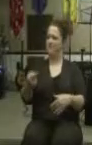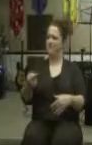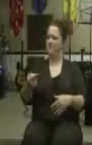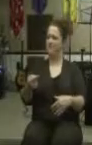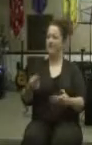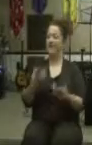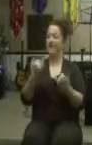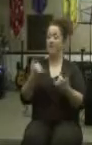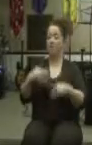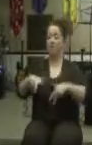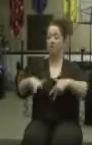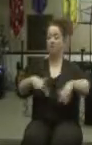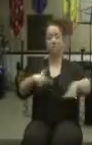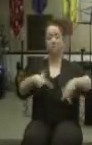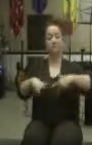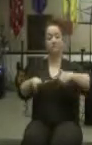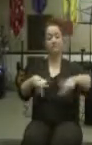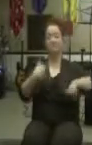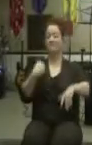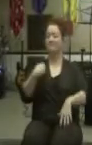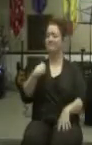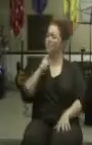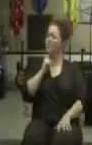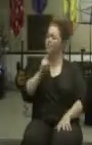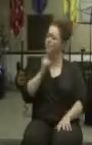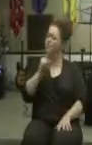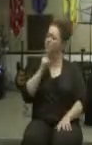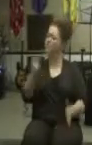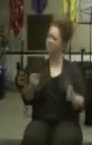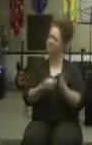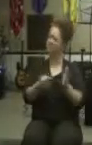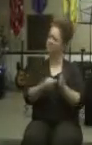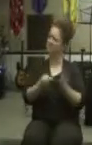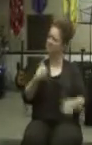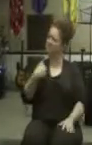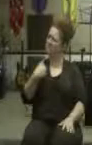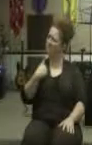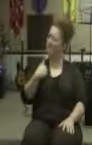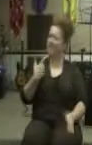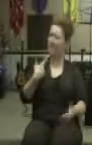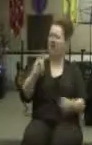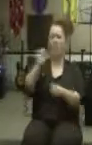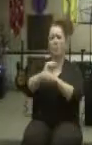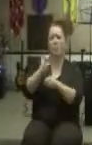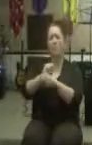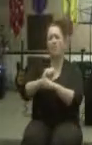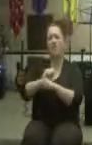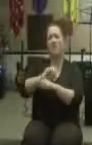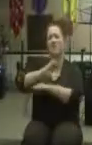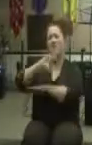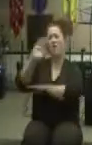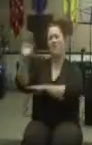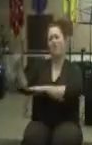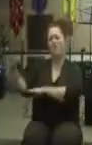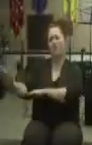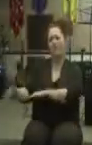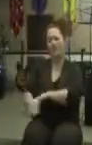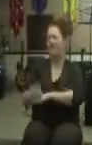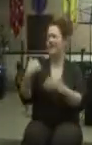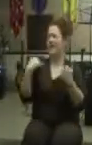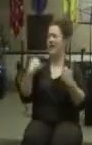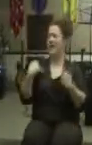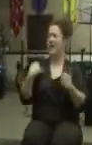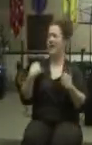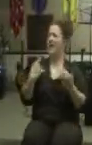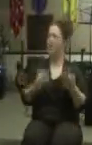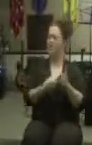this. And we walk around with that attitude, I deserve this. Some of us even do it at the end of the day, I worked all day.